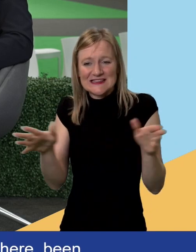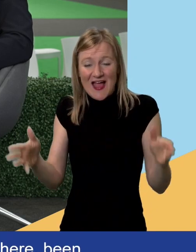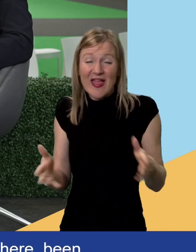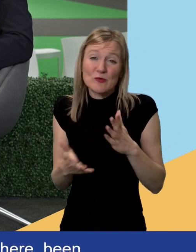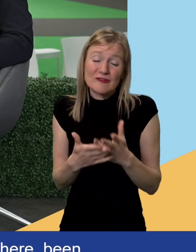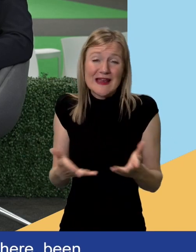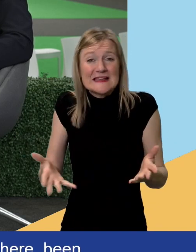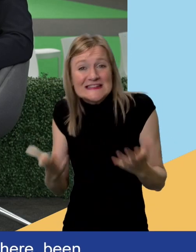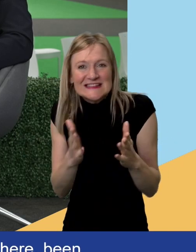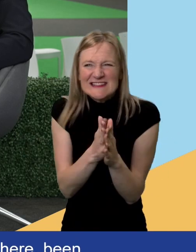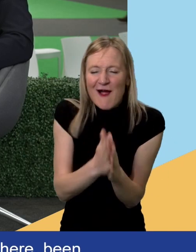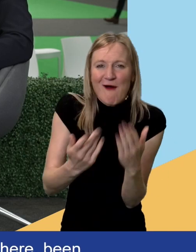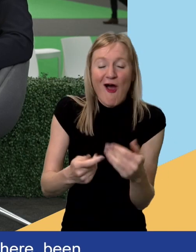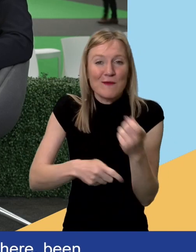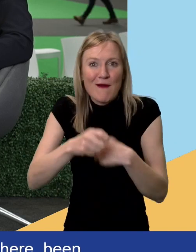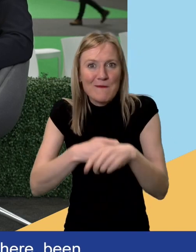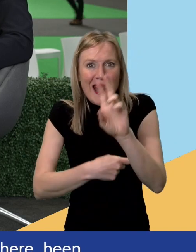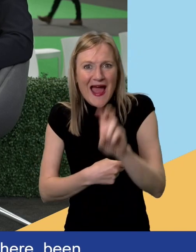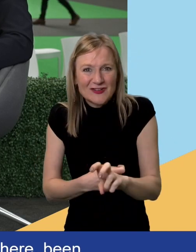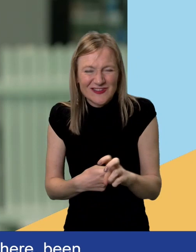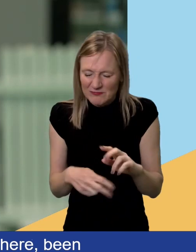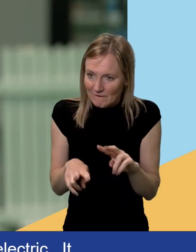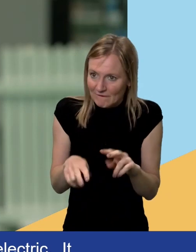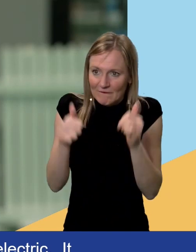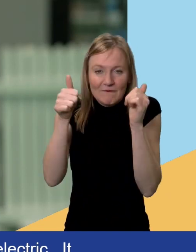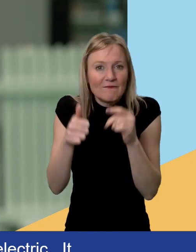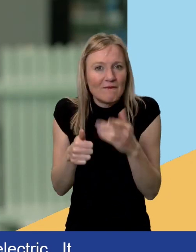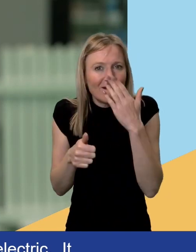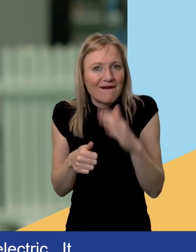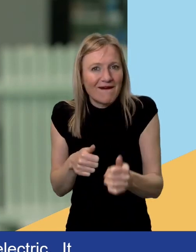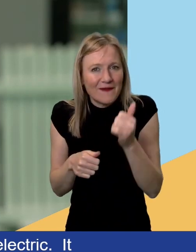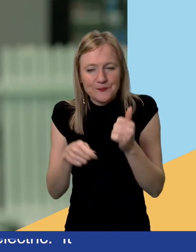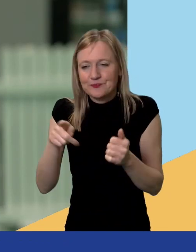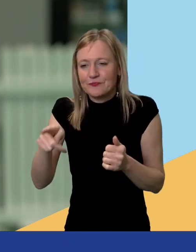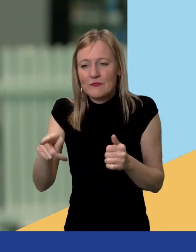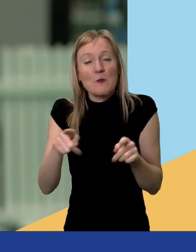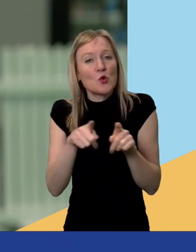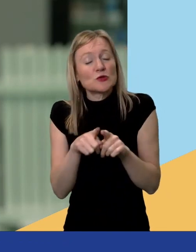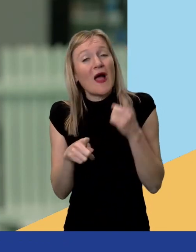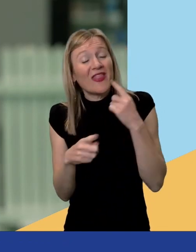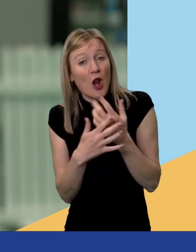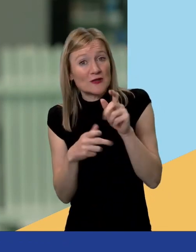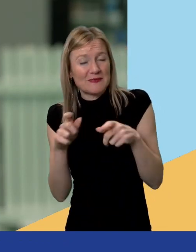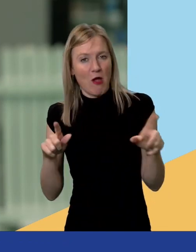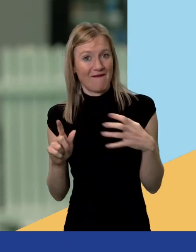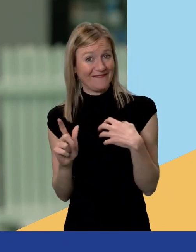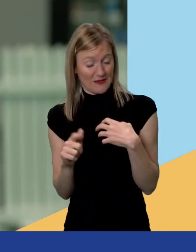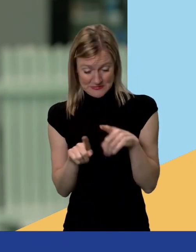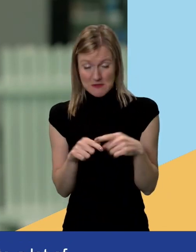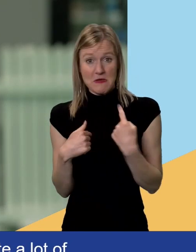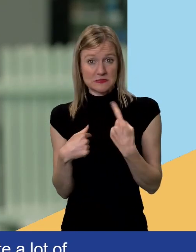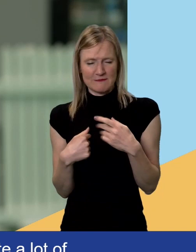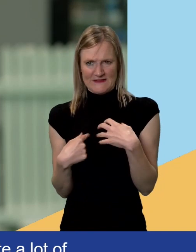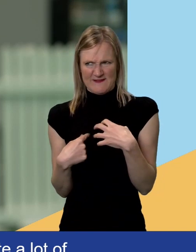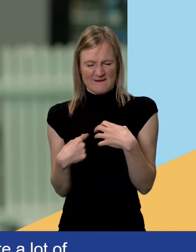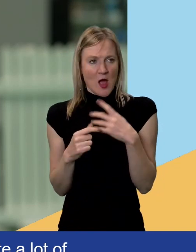electric. And it just makes so much more sense. Yeah. I mean, I think the thing is, there's been quite a lot. I think fear as well, like for myself, it's like, oh, I'll never be able